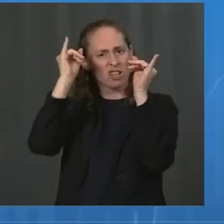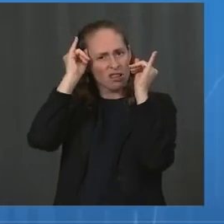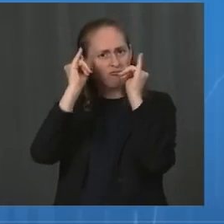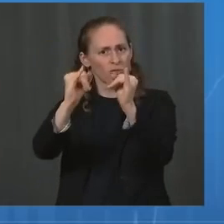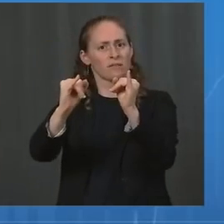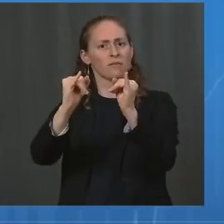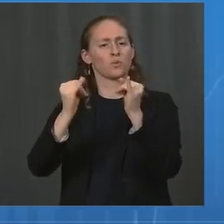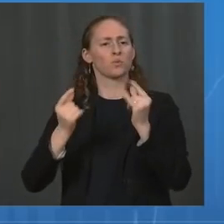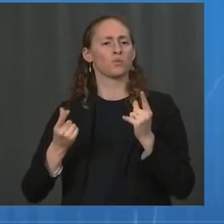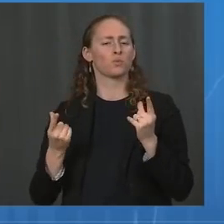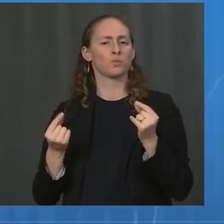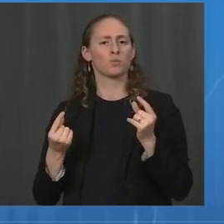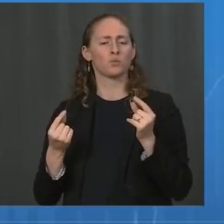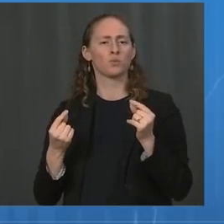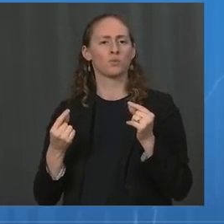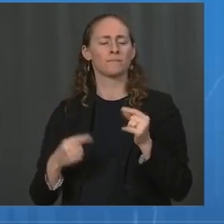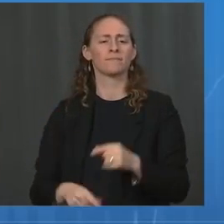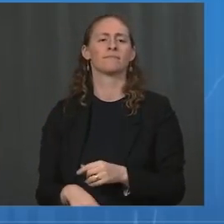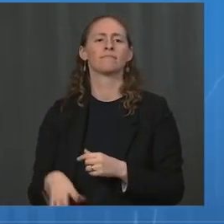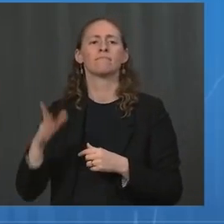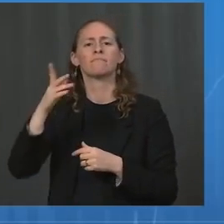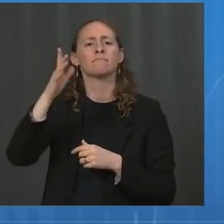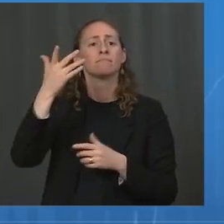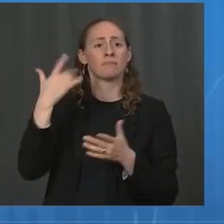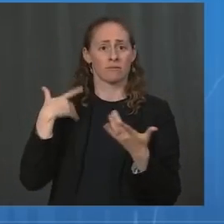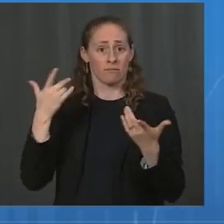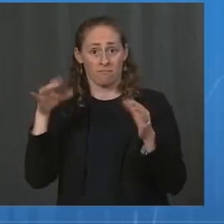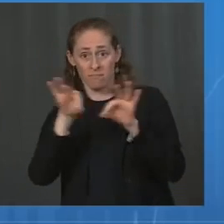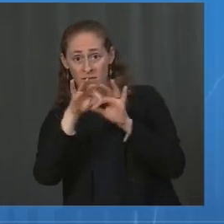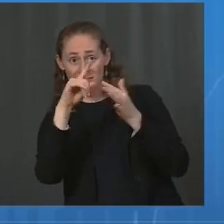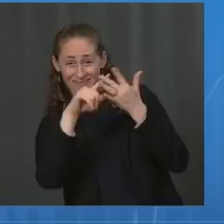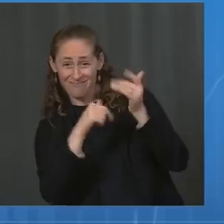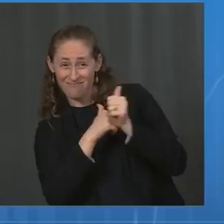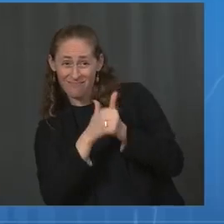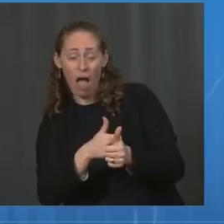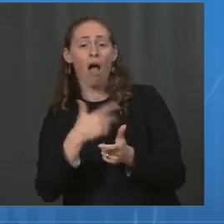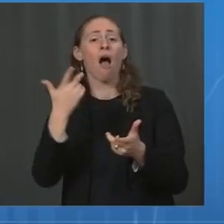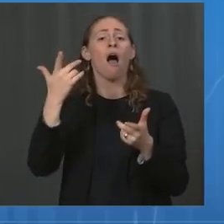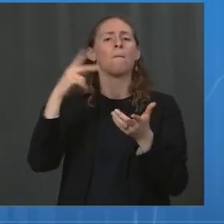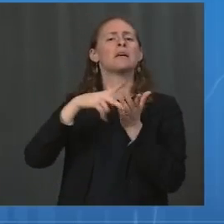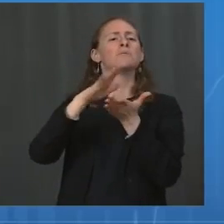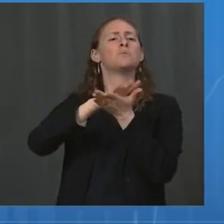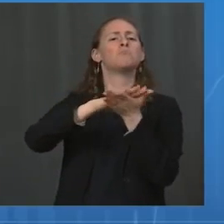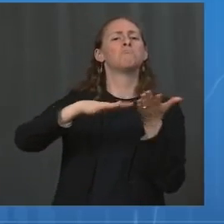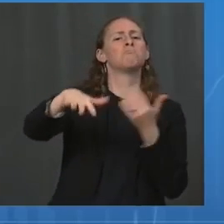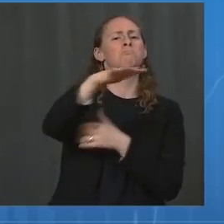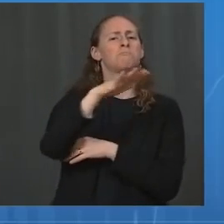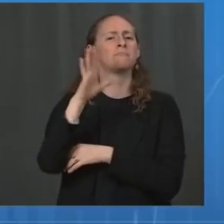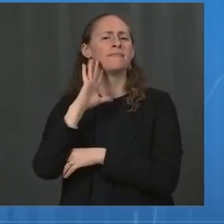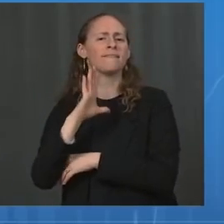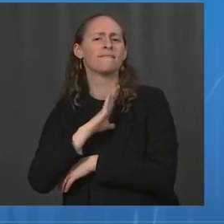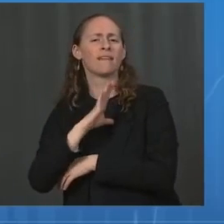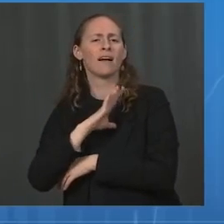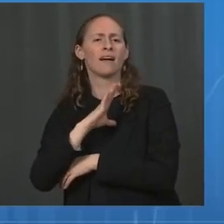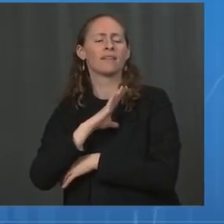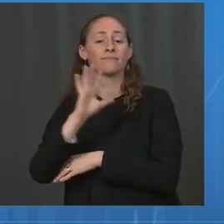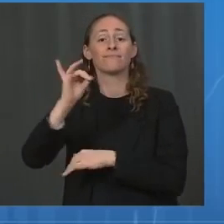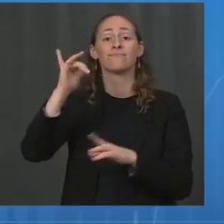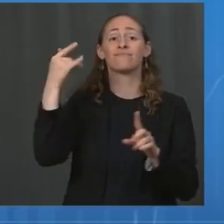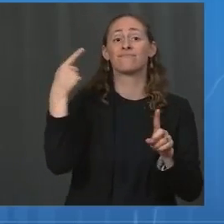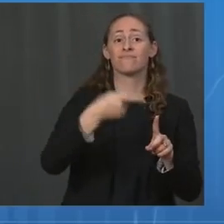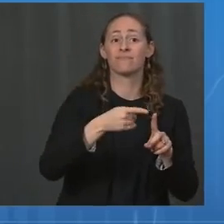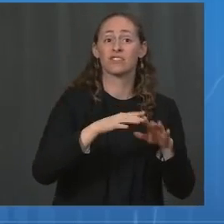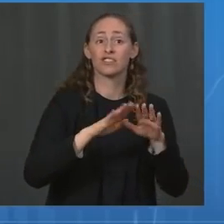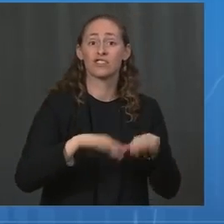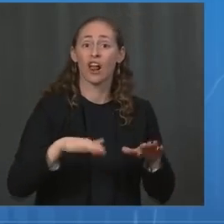kids safely back into school. With regard to pediatric hospitalizations, we know that there's an